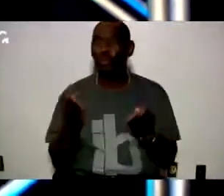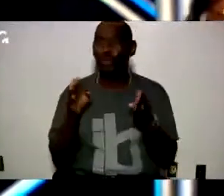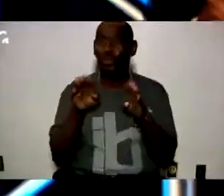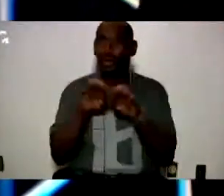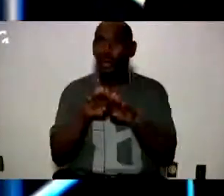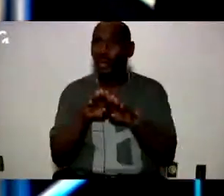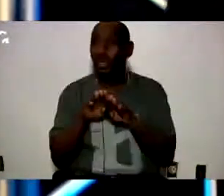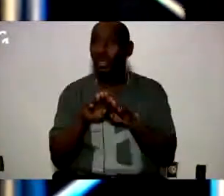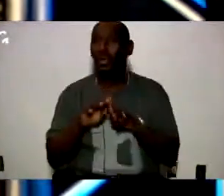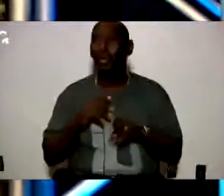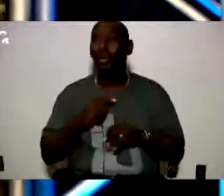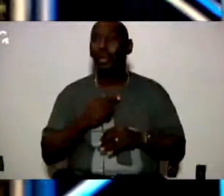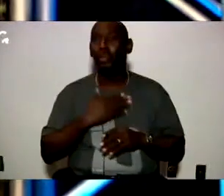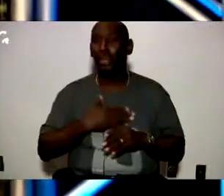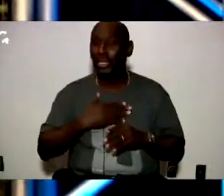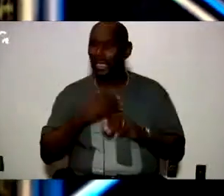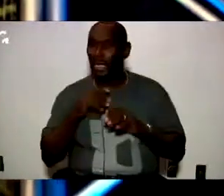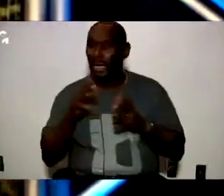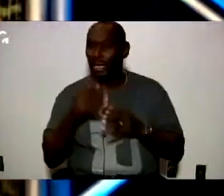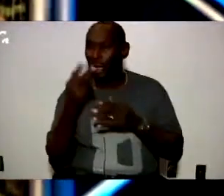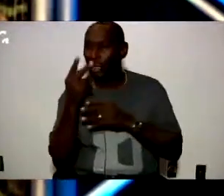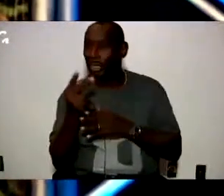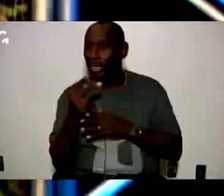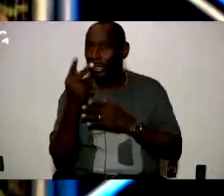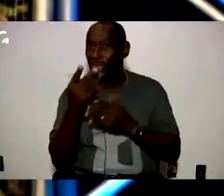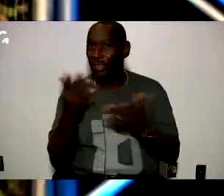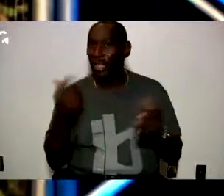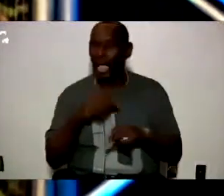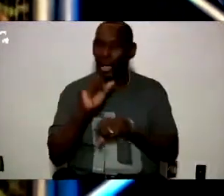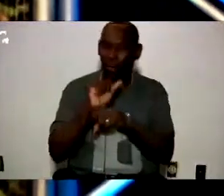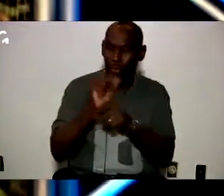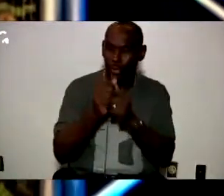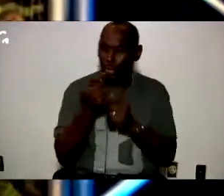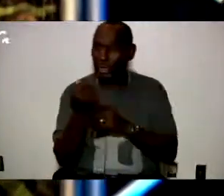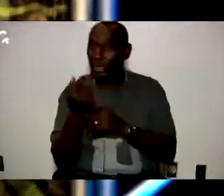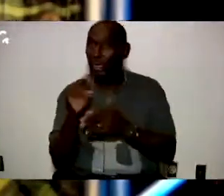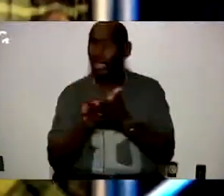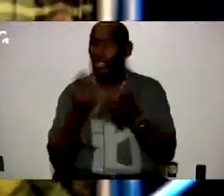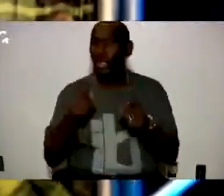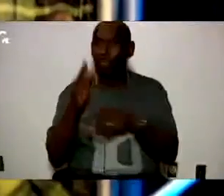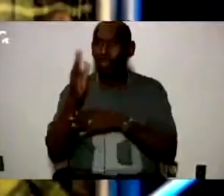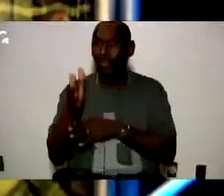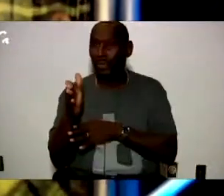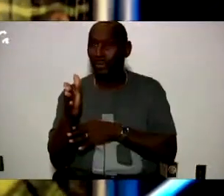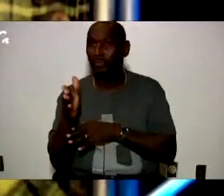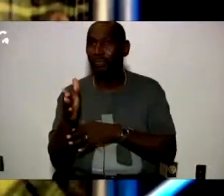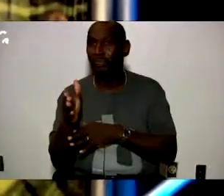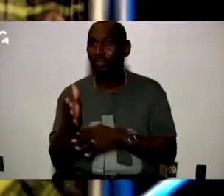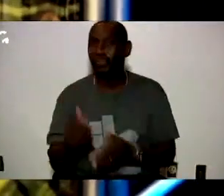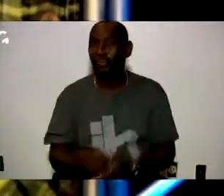let us have the ability to look in and see things but I'll work with you on that a little bit so that's coming as well and also for next year